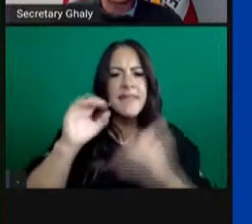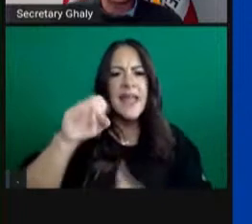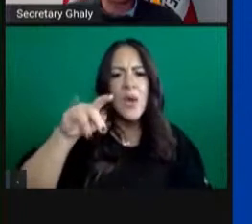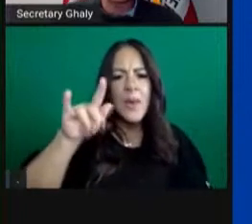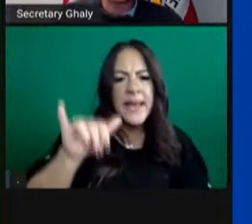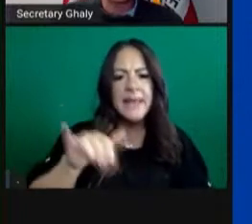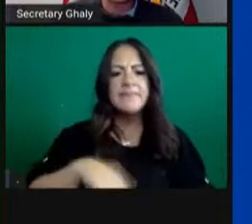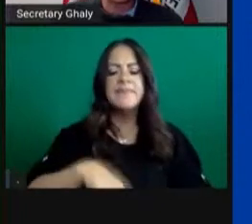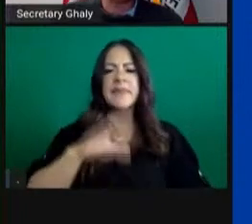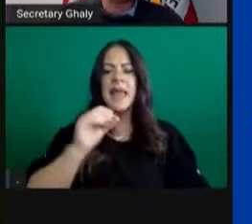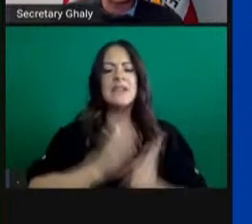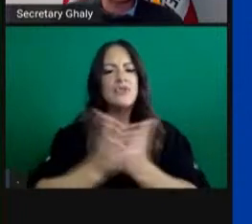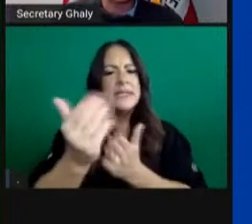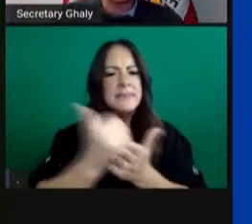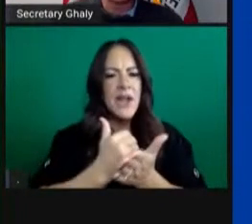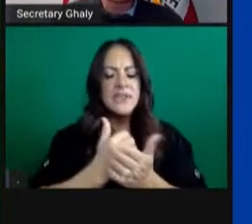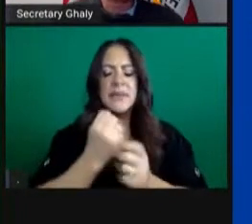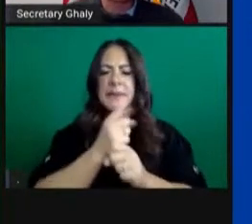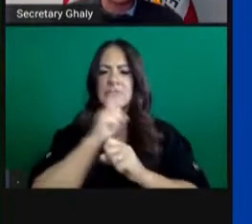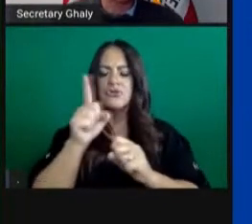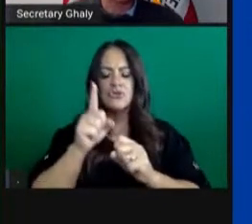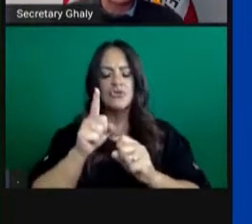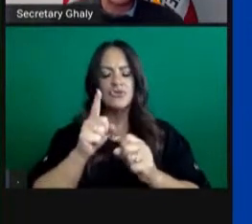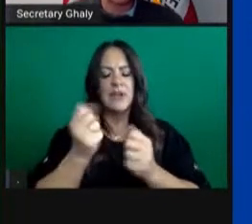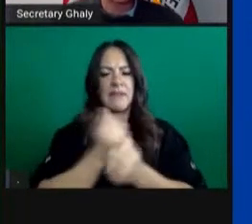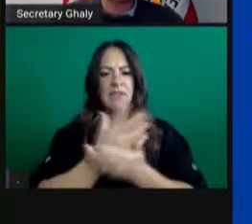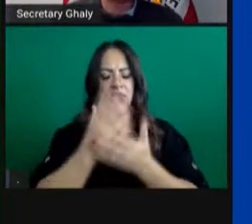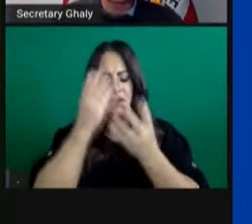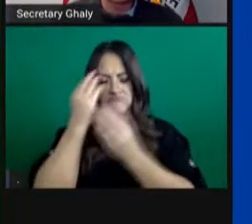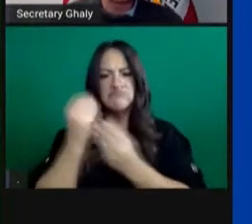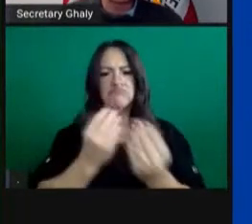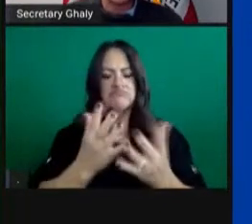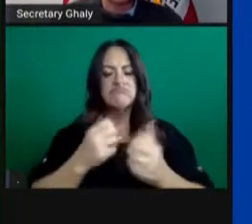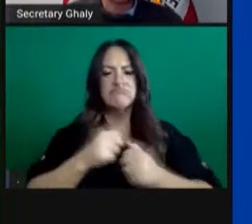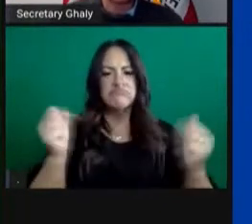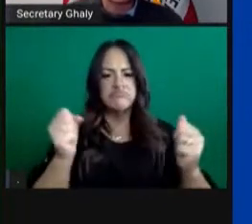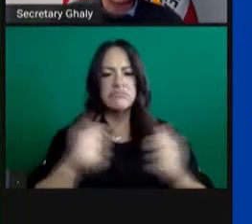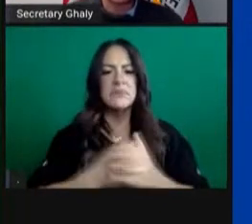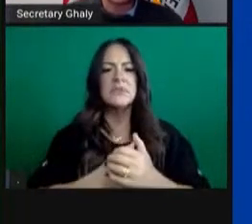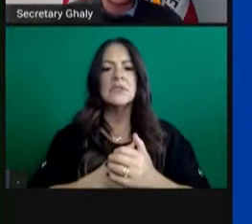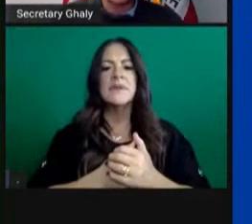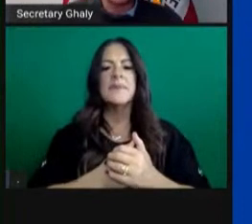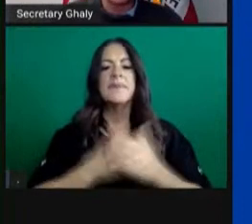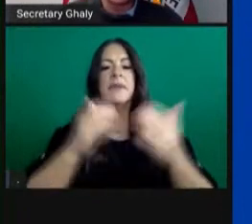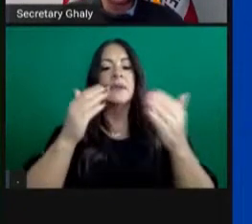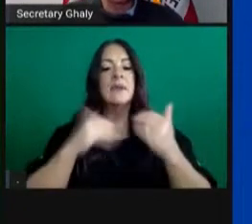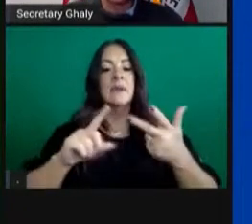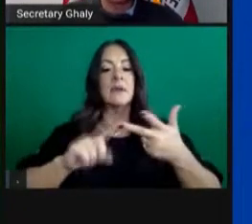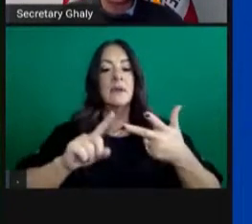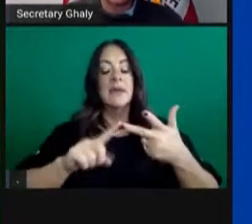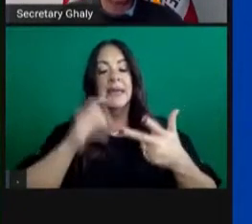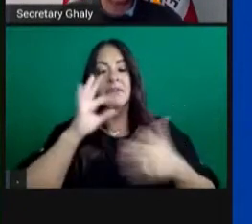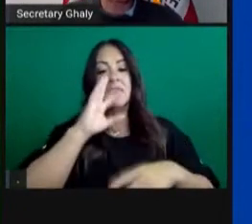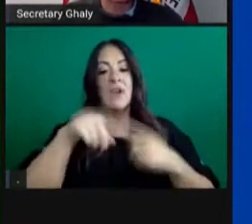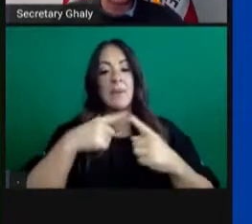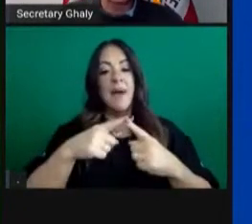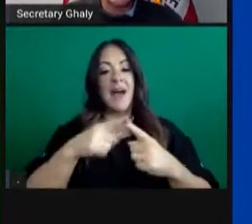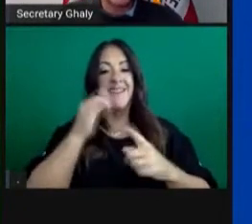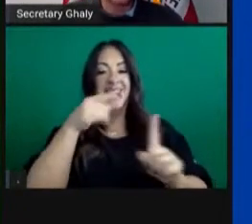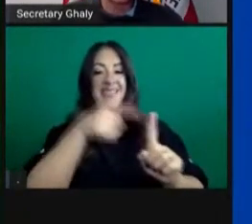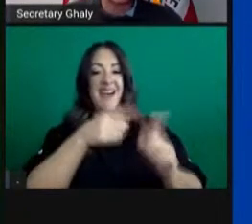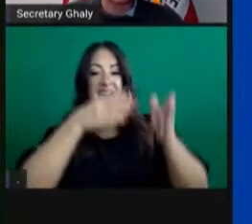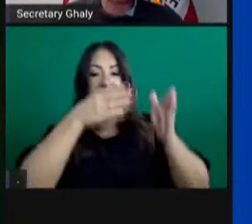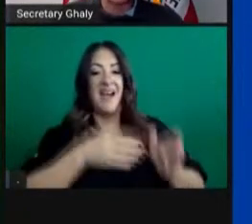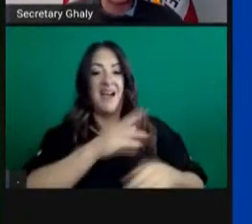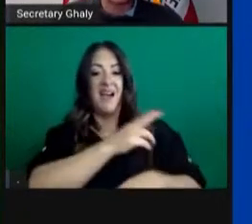a county or region report implementing crisis care that they've moved beyond contingency care, then other hospitals